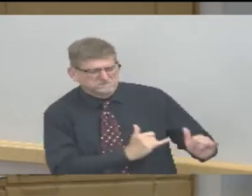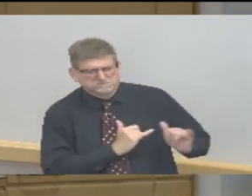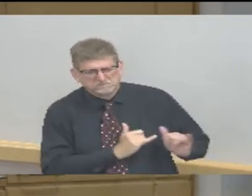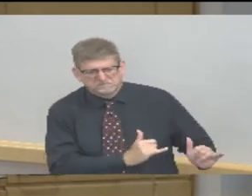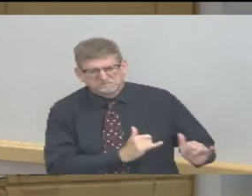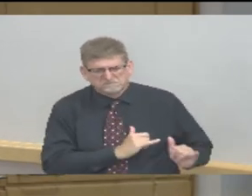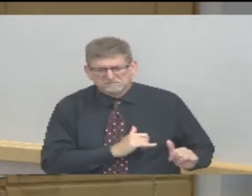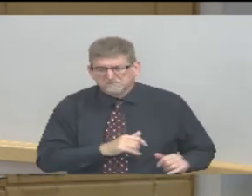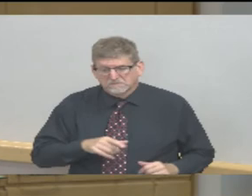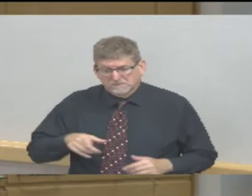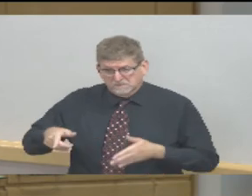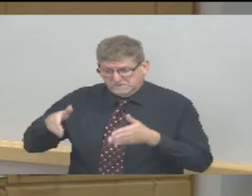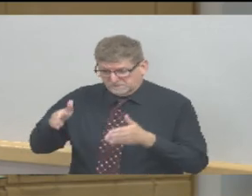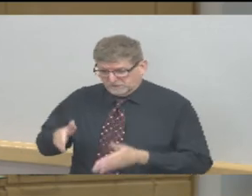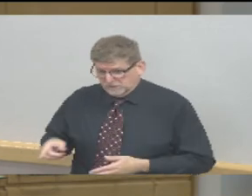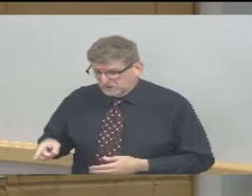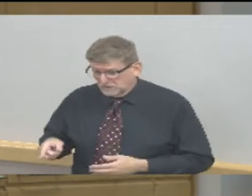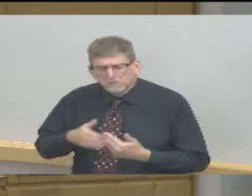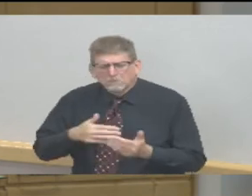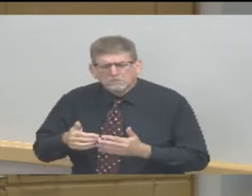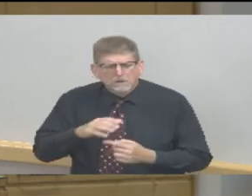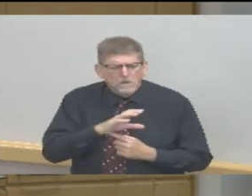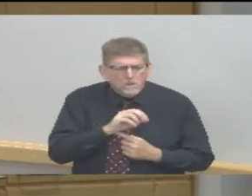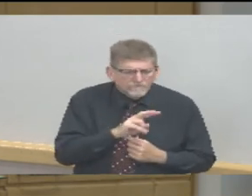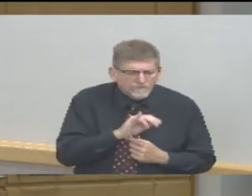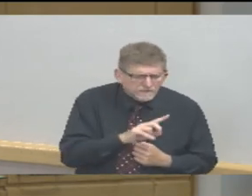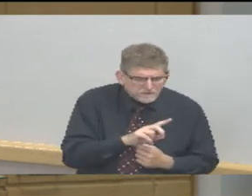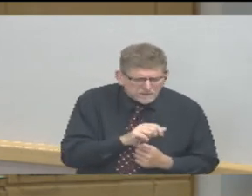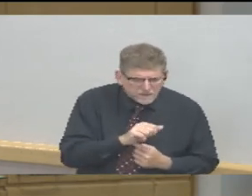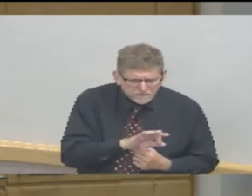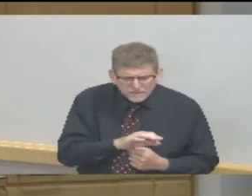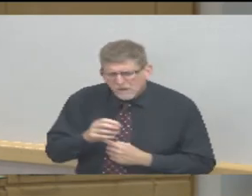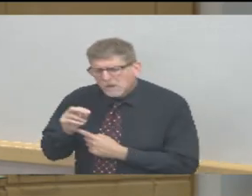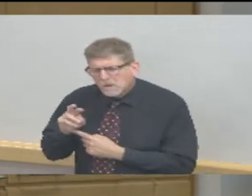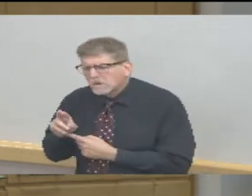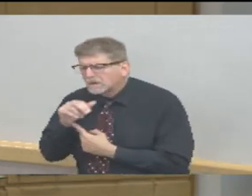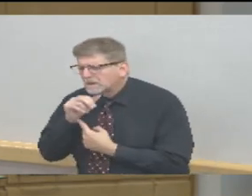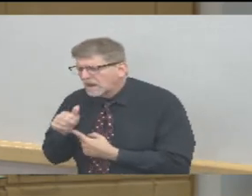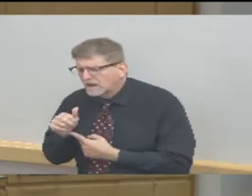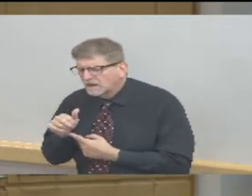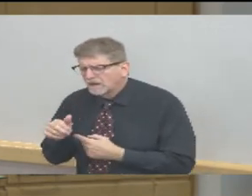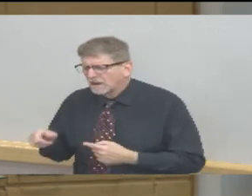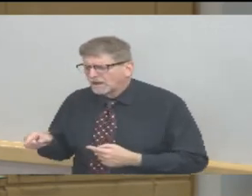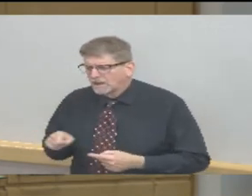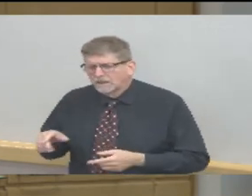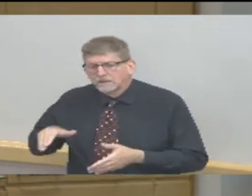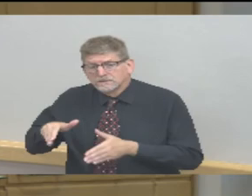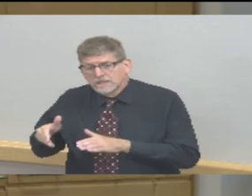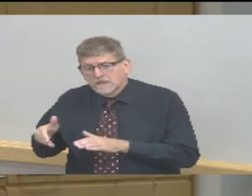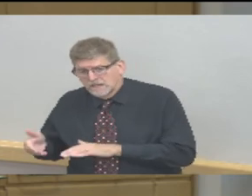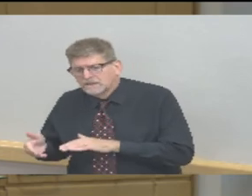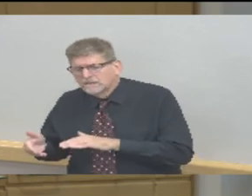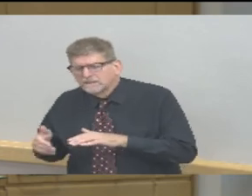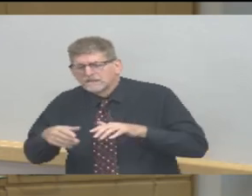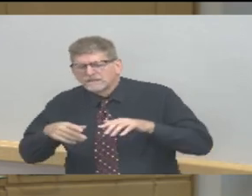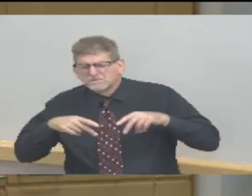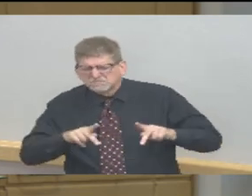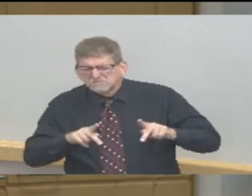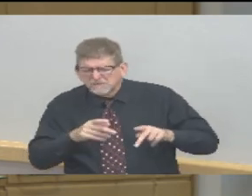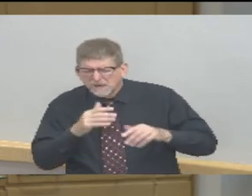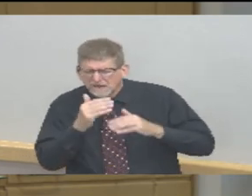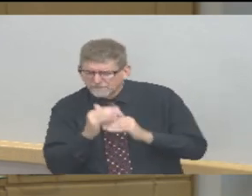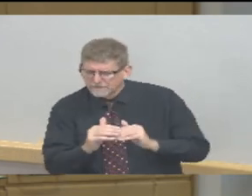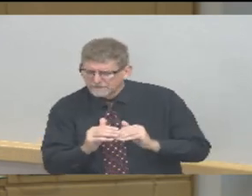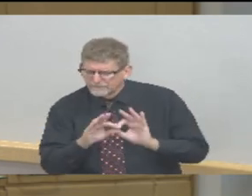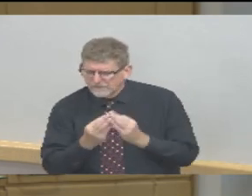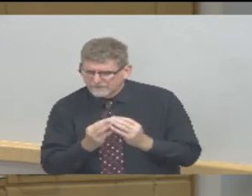-COVID, to allow, again, a limited number for a limited time period, assisting them in putting on and taking